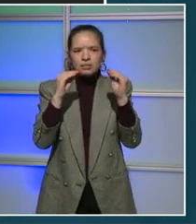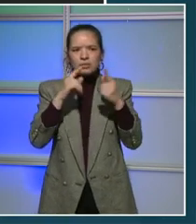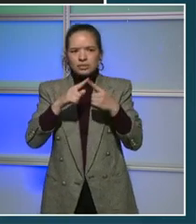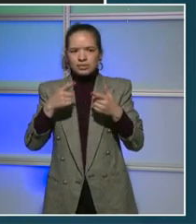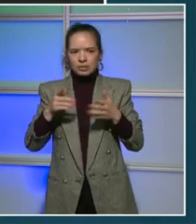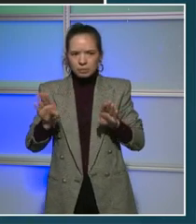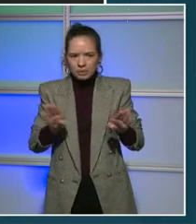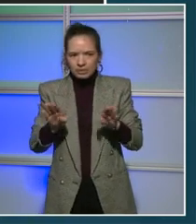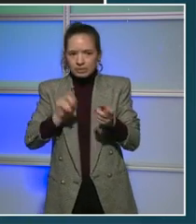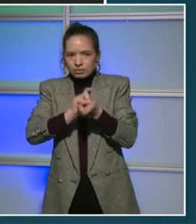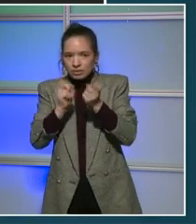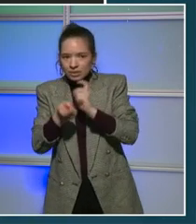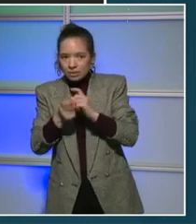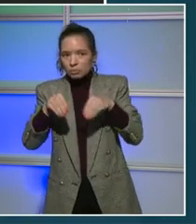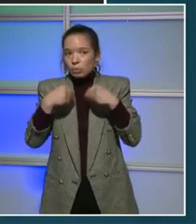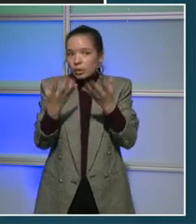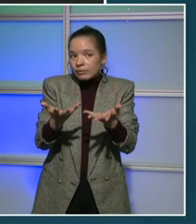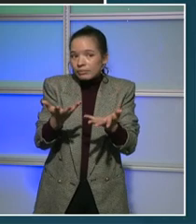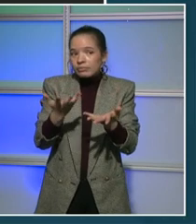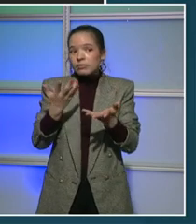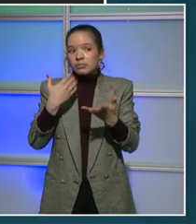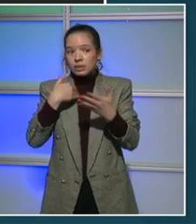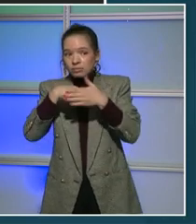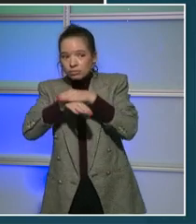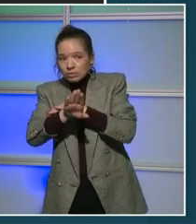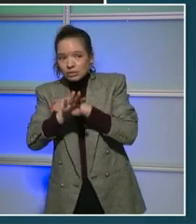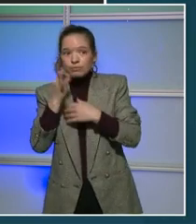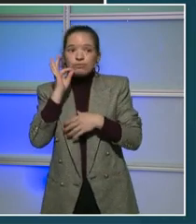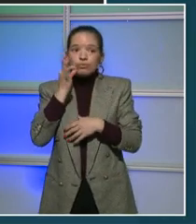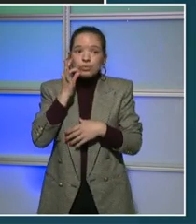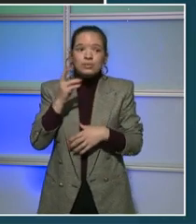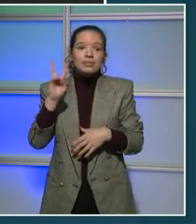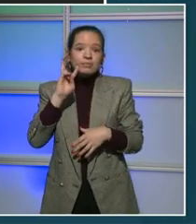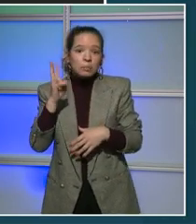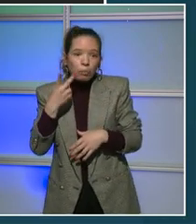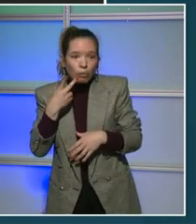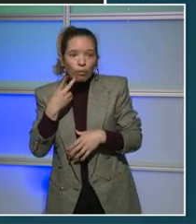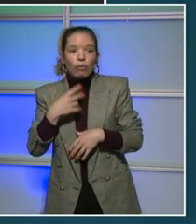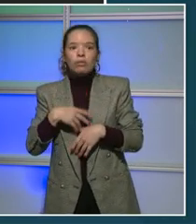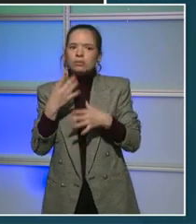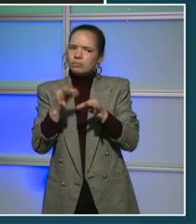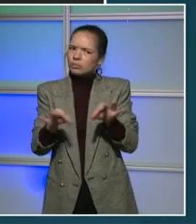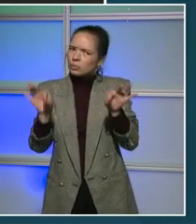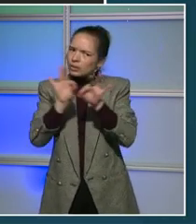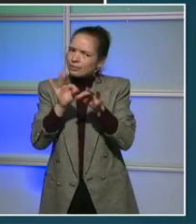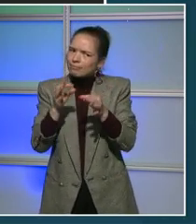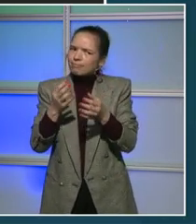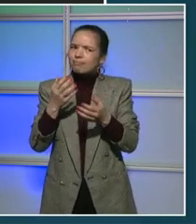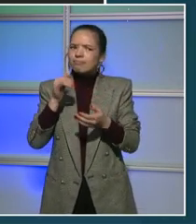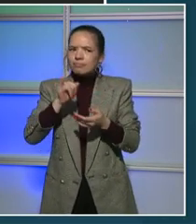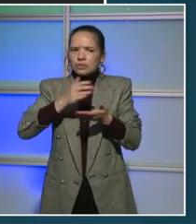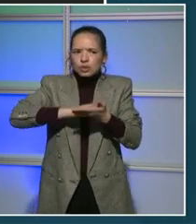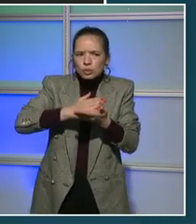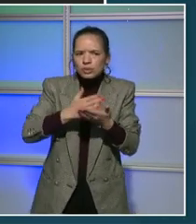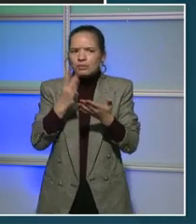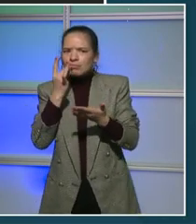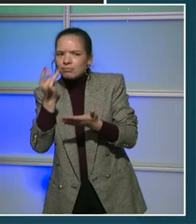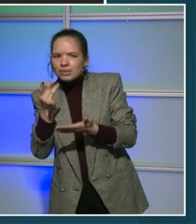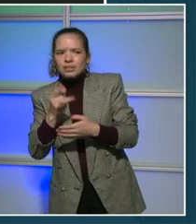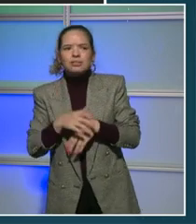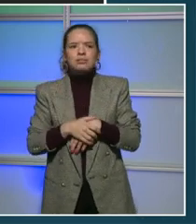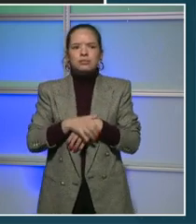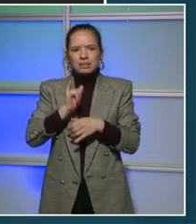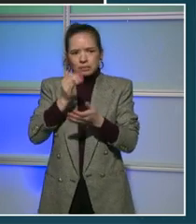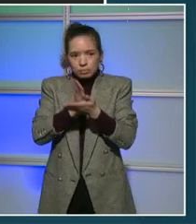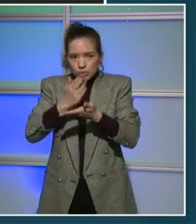fruits and vegetables. So my questions are really regarding the nutrition, education, and engagement in D.C. And ultimately, your budget priorities as it relates to